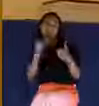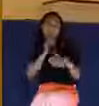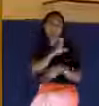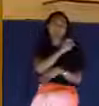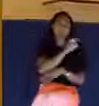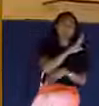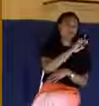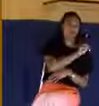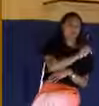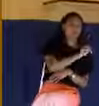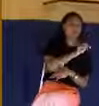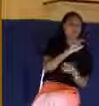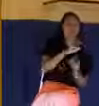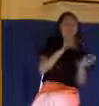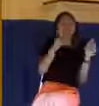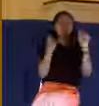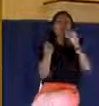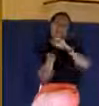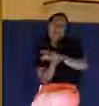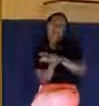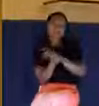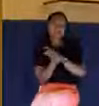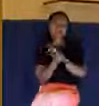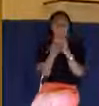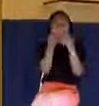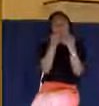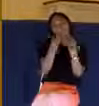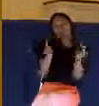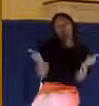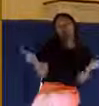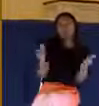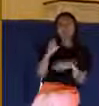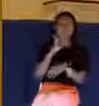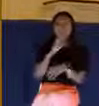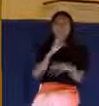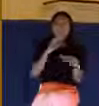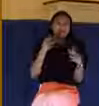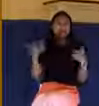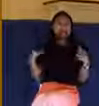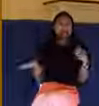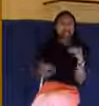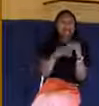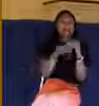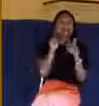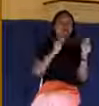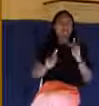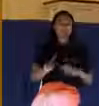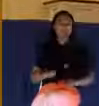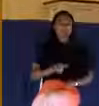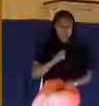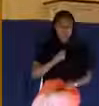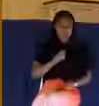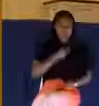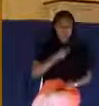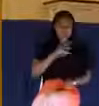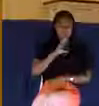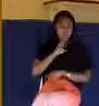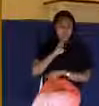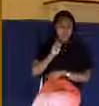We've gone modern. We've watered it down. Evidently, there were some people that were offended at the idea of being called a worm.